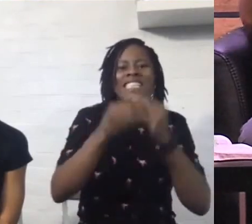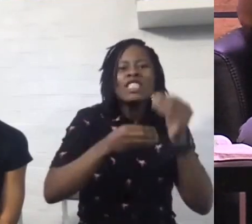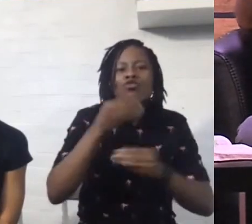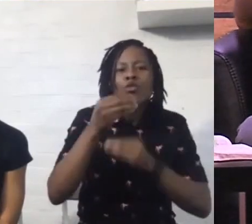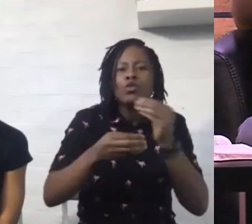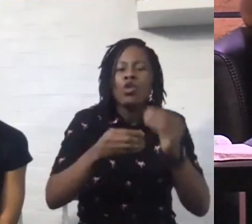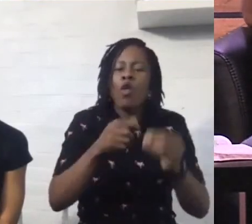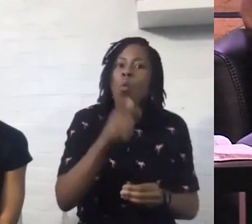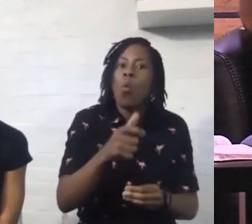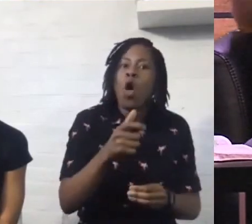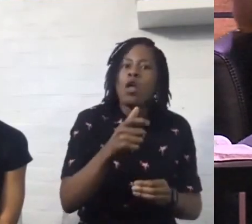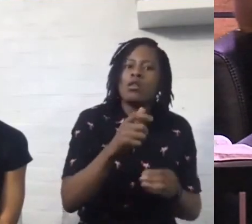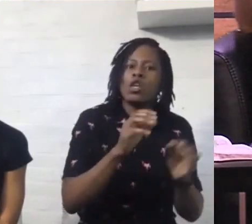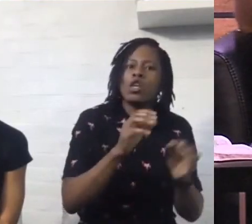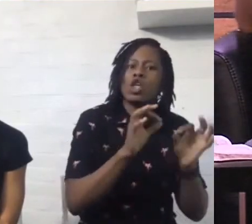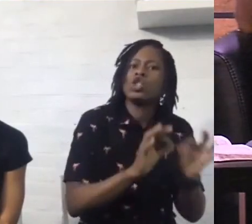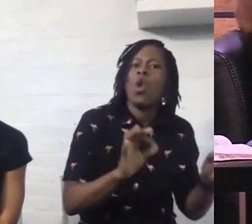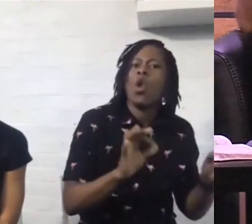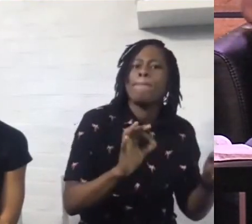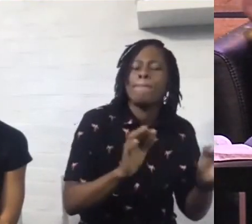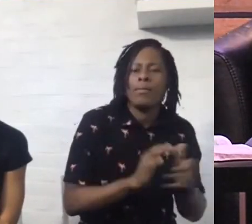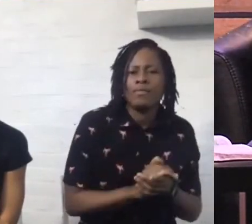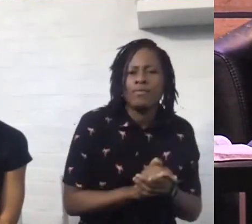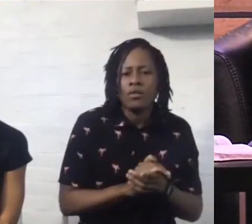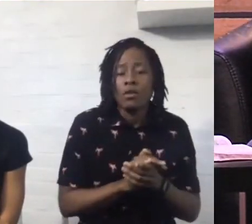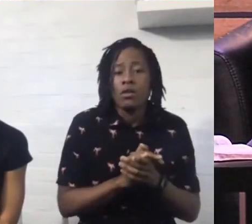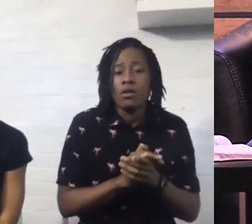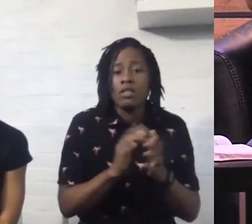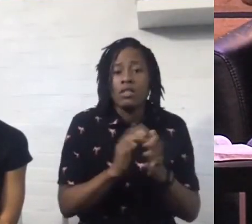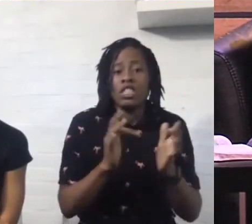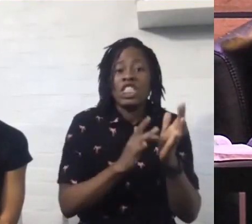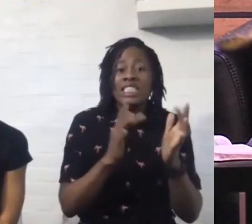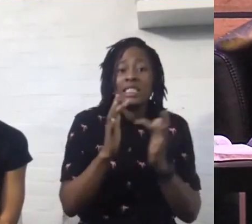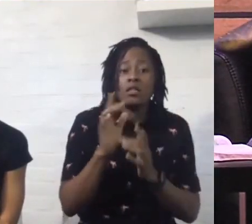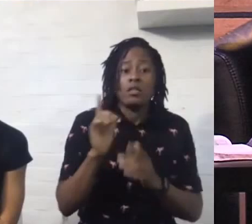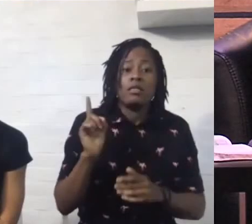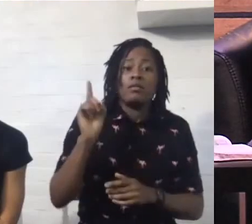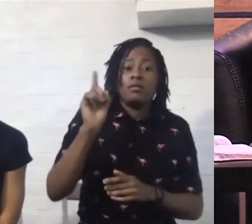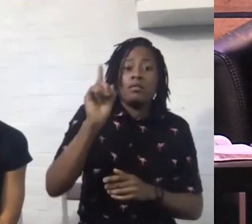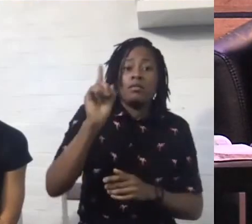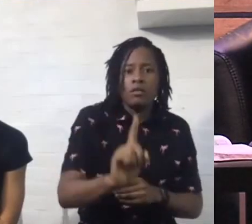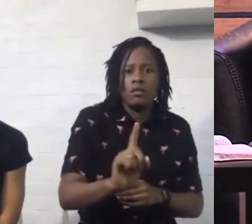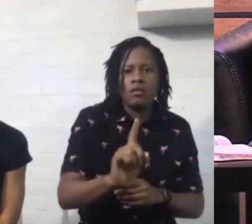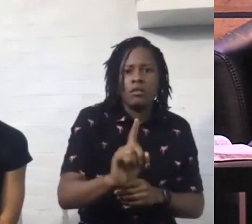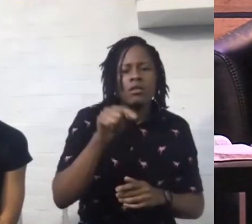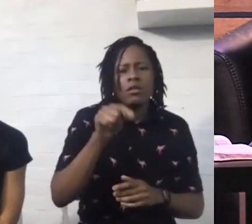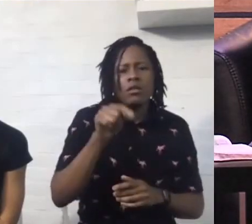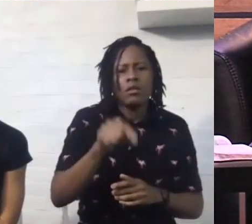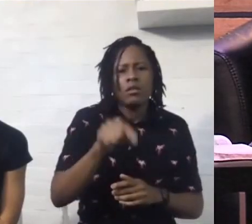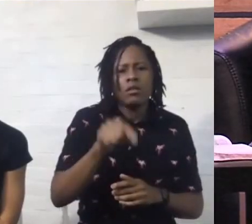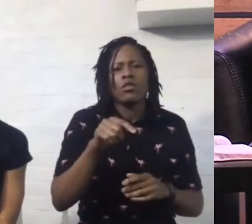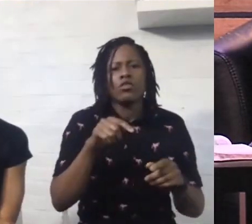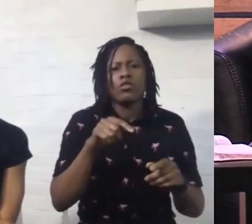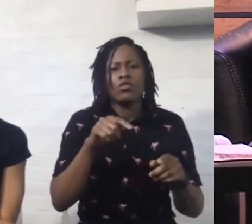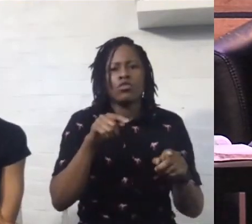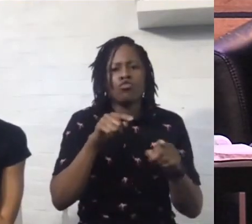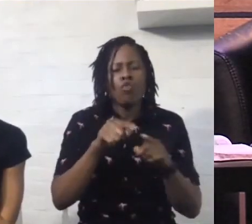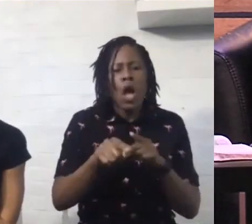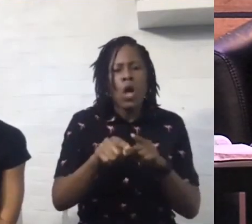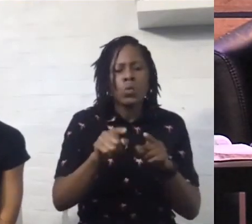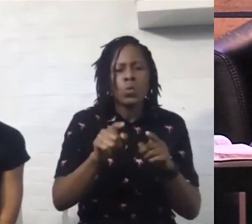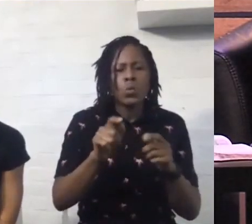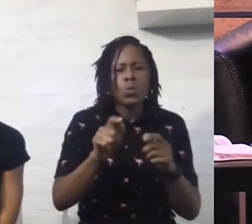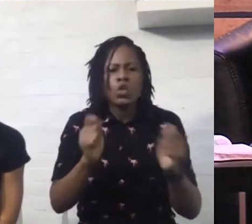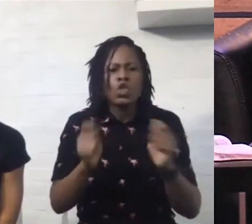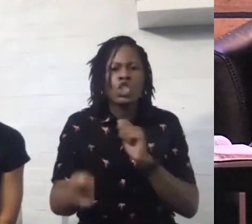Jesus came to reverse the cycle of destruction that sin and Satan